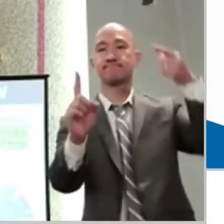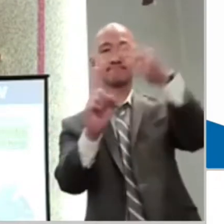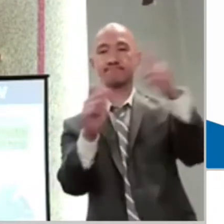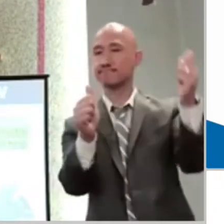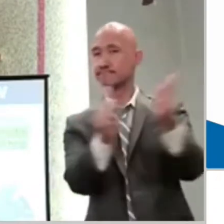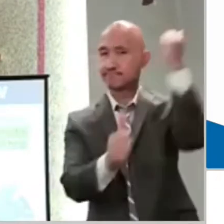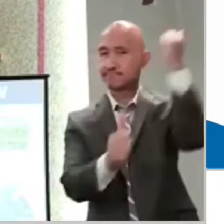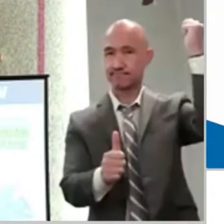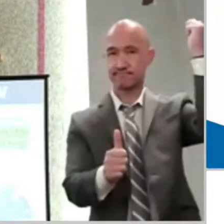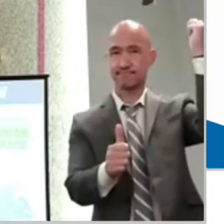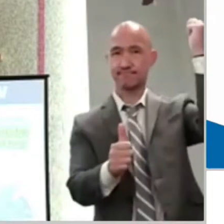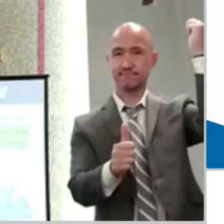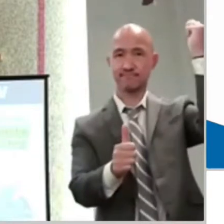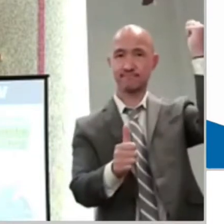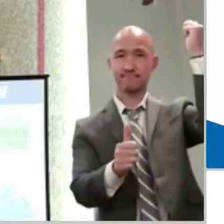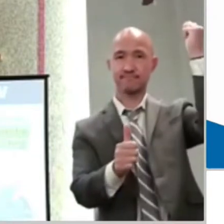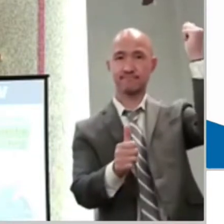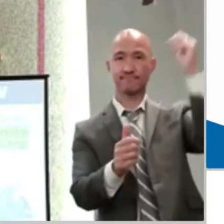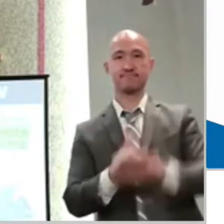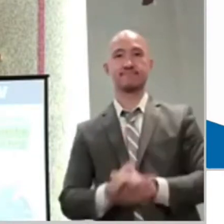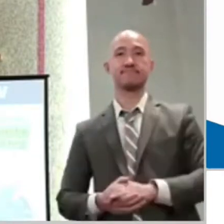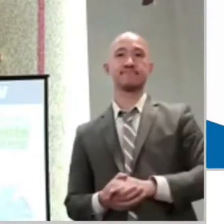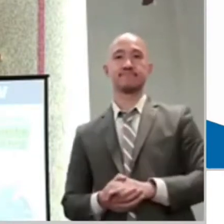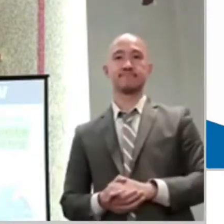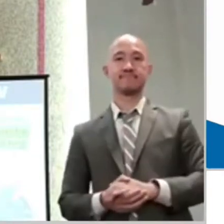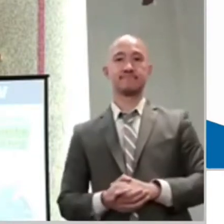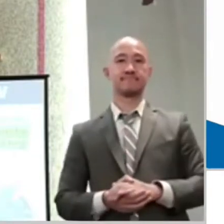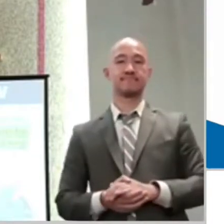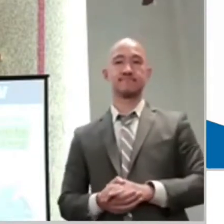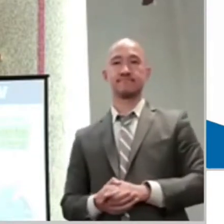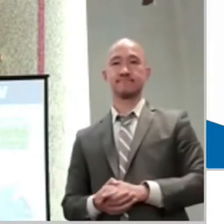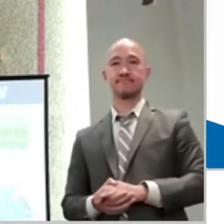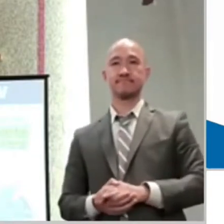getting anywhere. We're getting to the grave. That's really the destination.